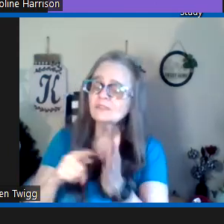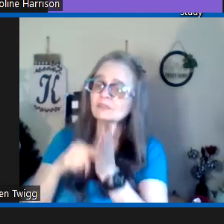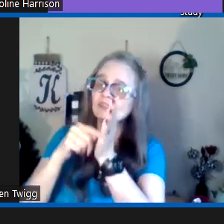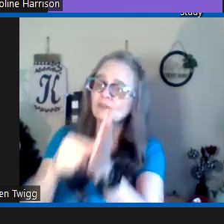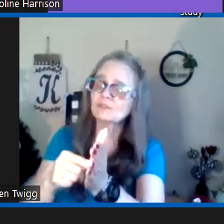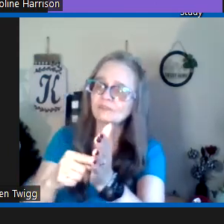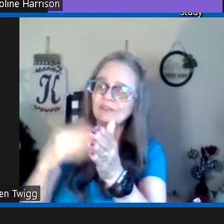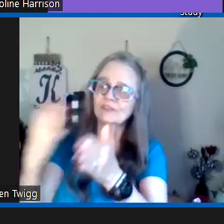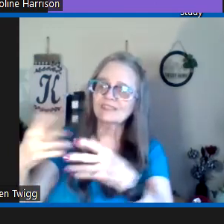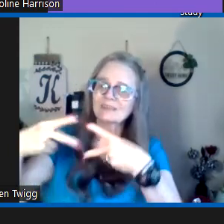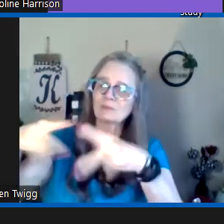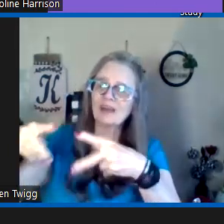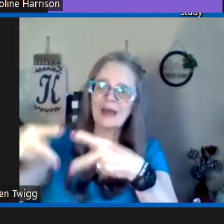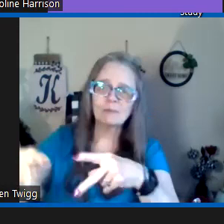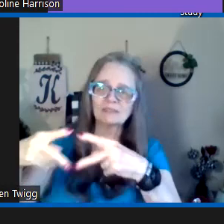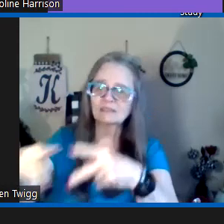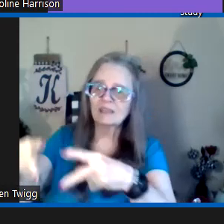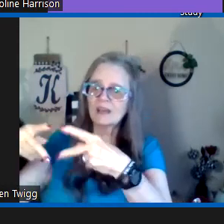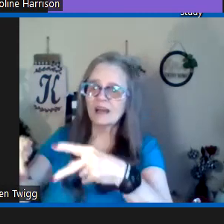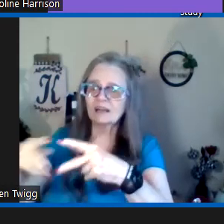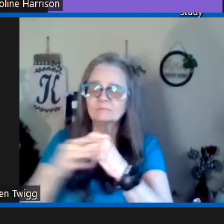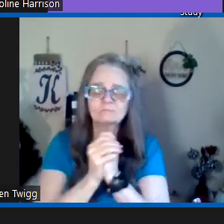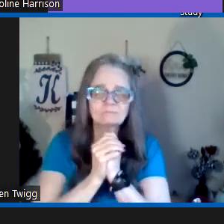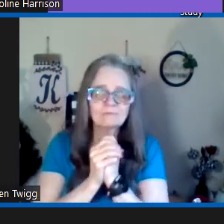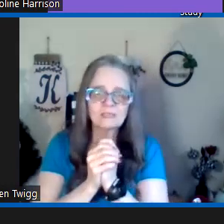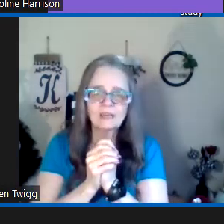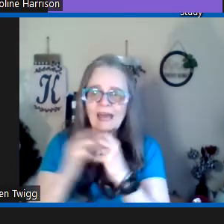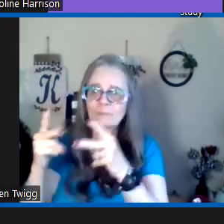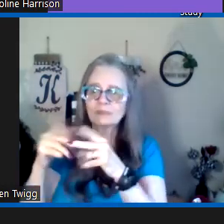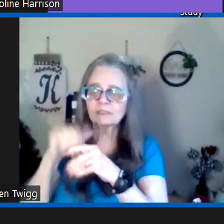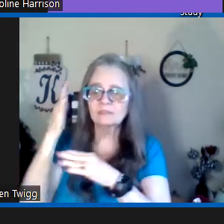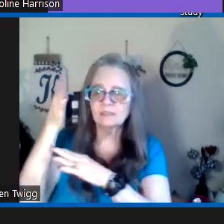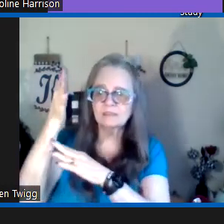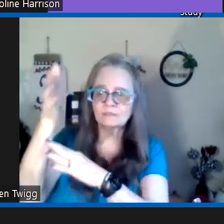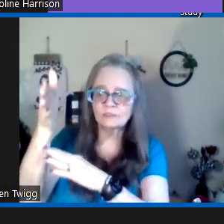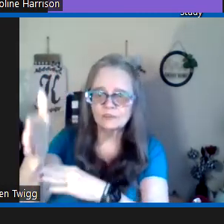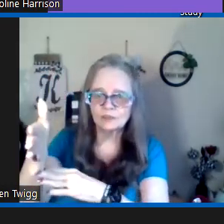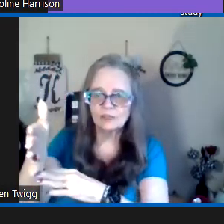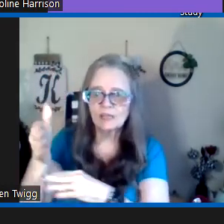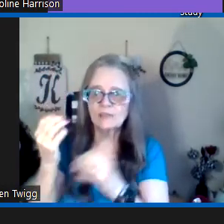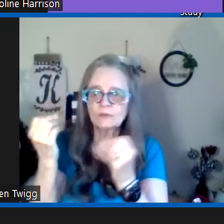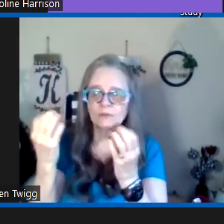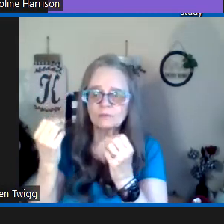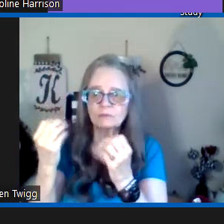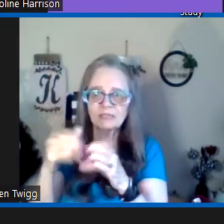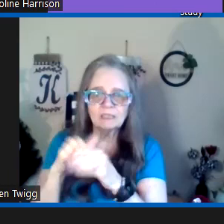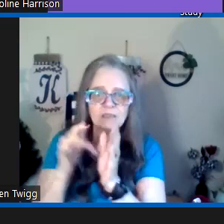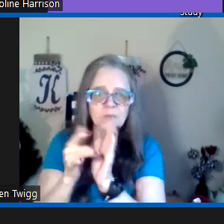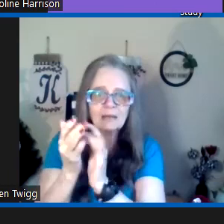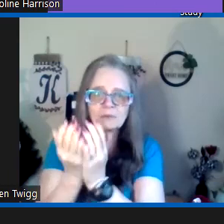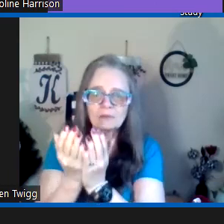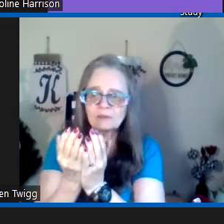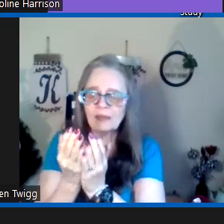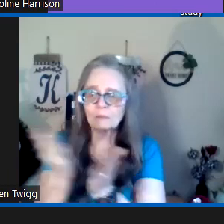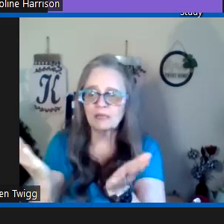also it shows different things that will happen um happen in in the future and there were many